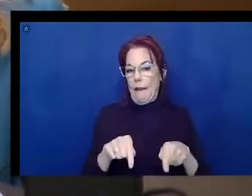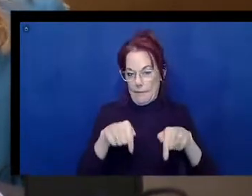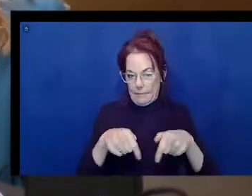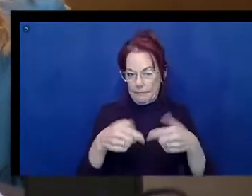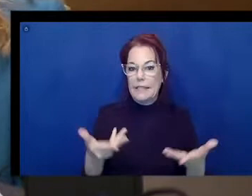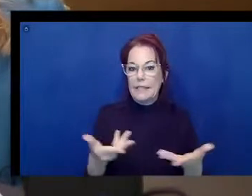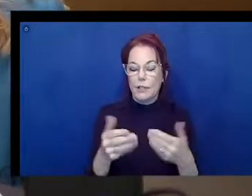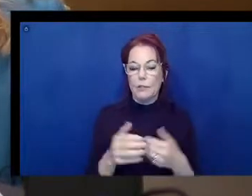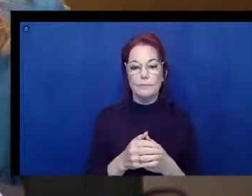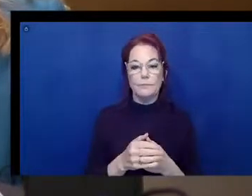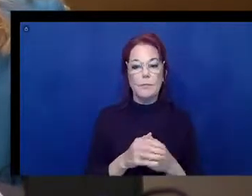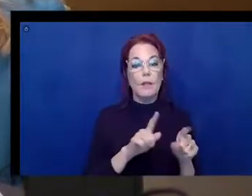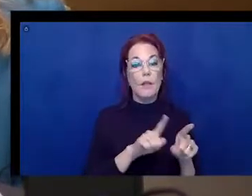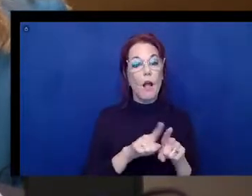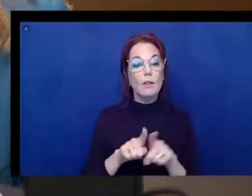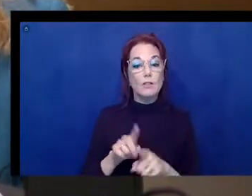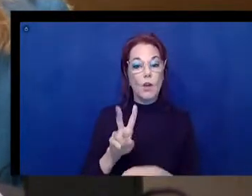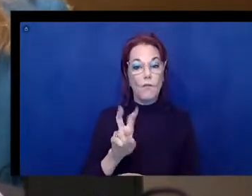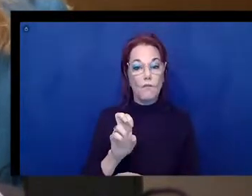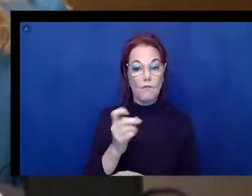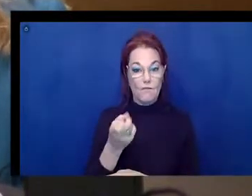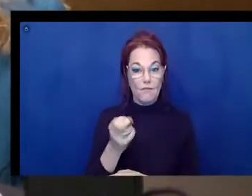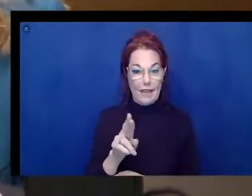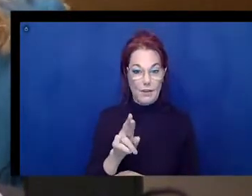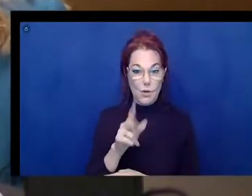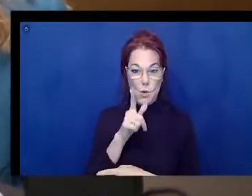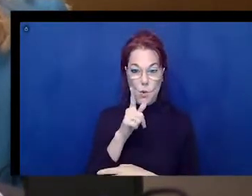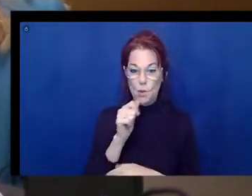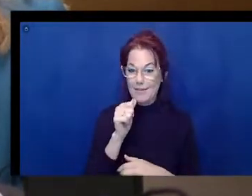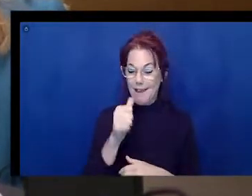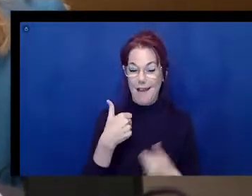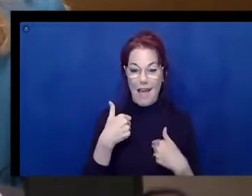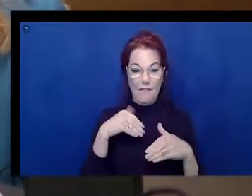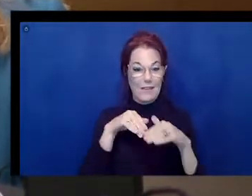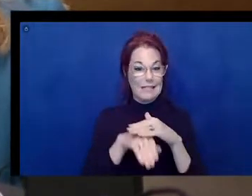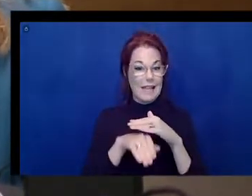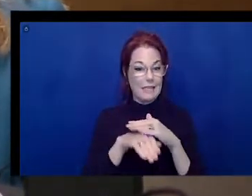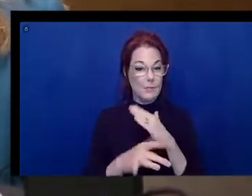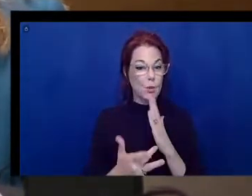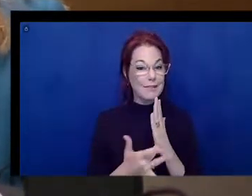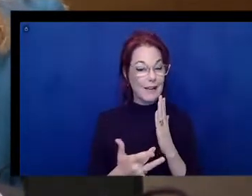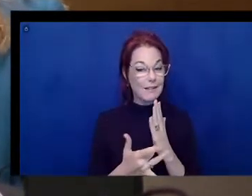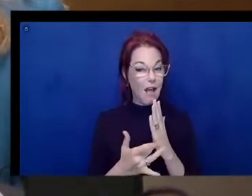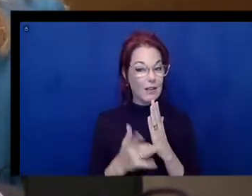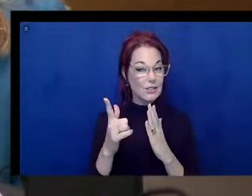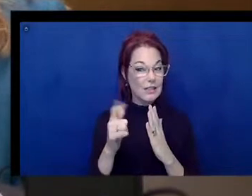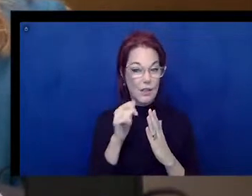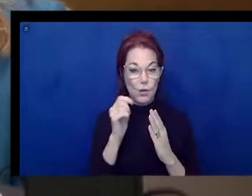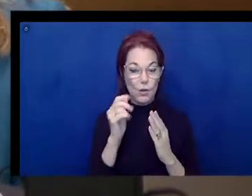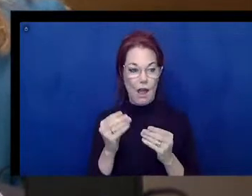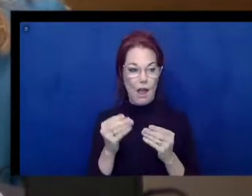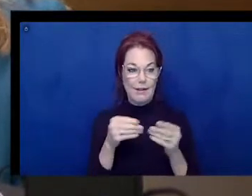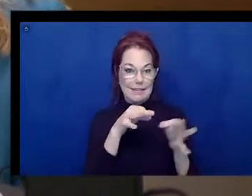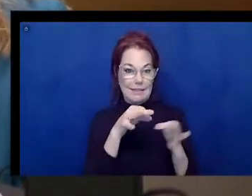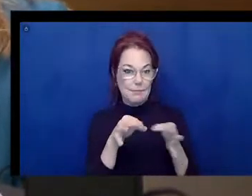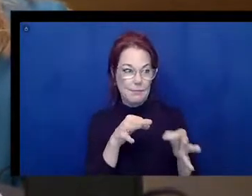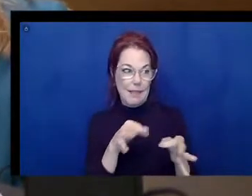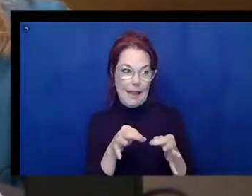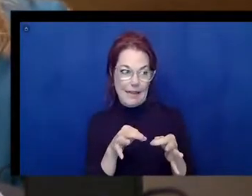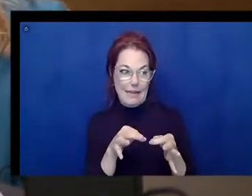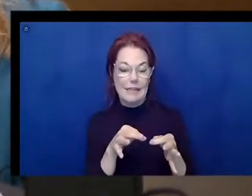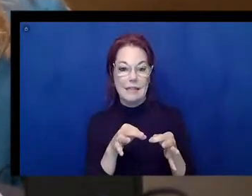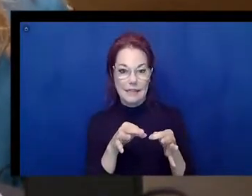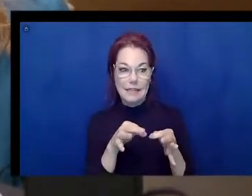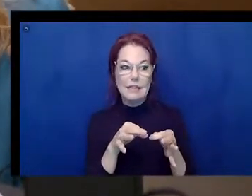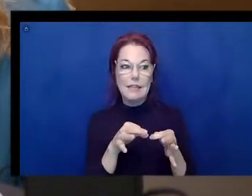vendors of inaccessible technology who may be not giving their clients the full scope of the inaccessibility of their